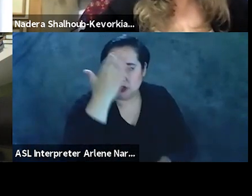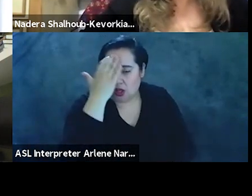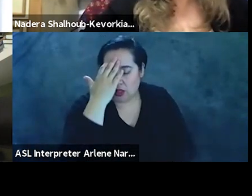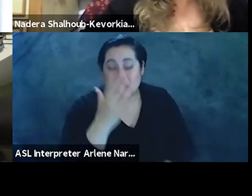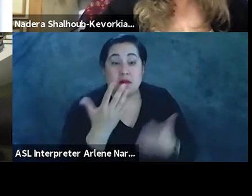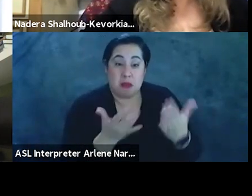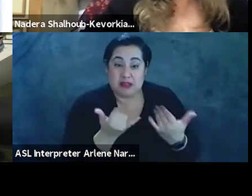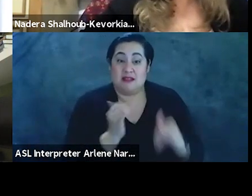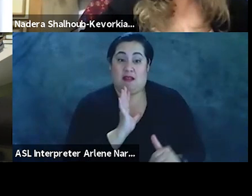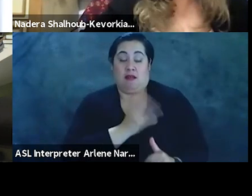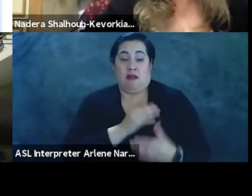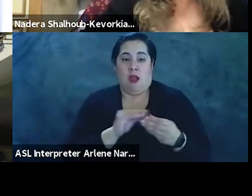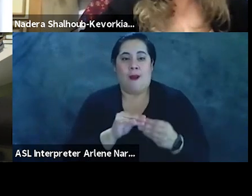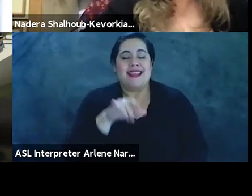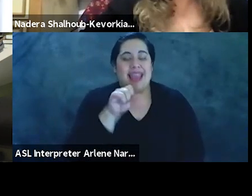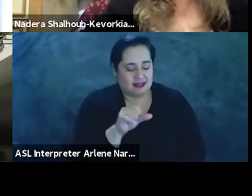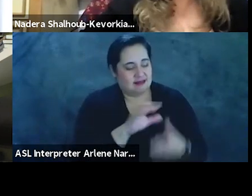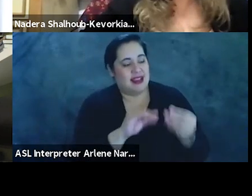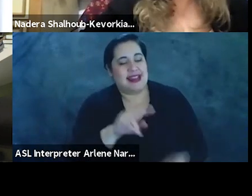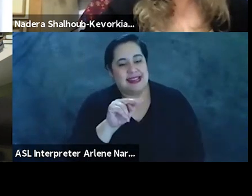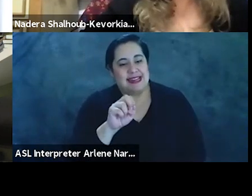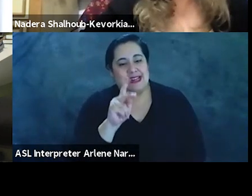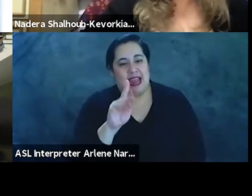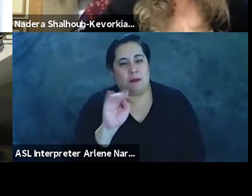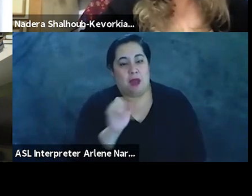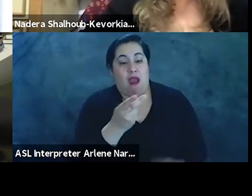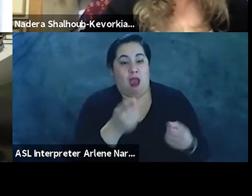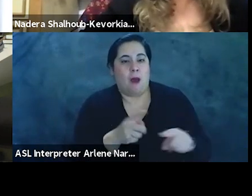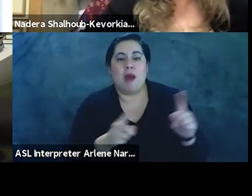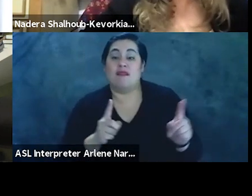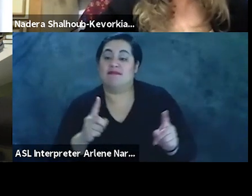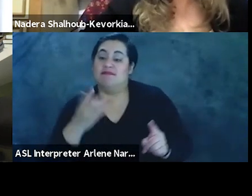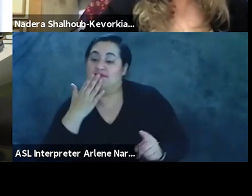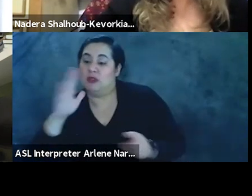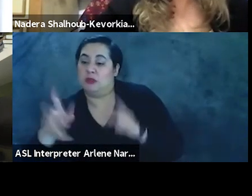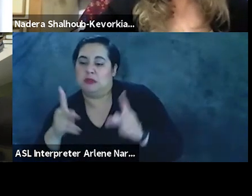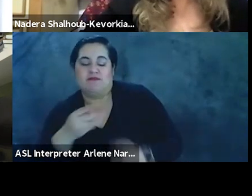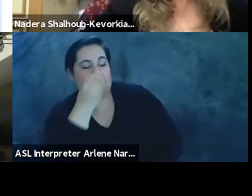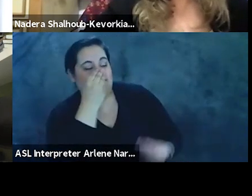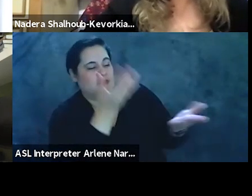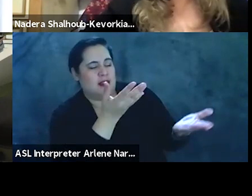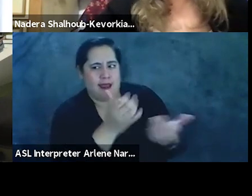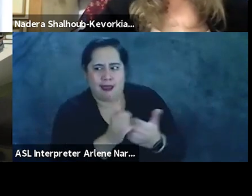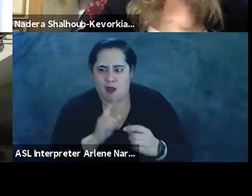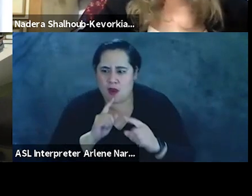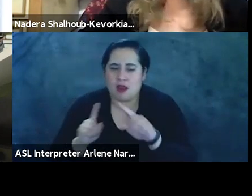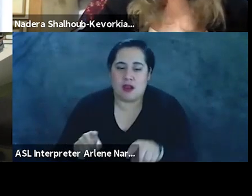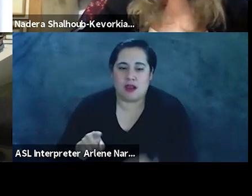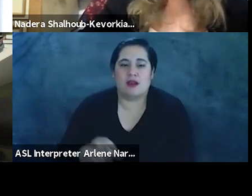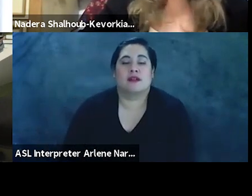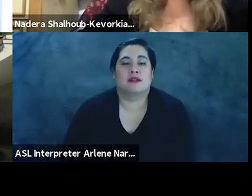Yes, the Nakba, and no, we Israelis don't care. How then does one respond to that? Thank you.